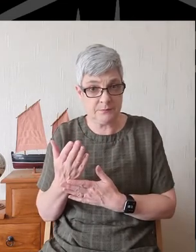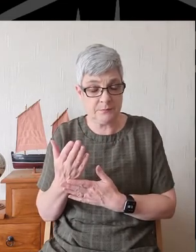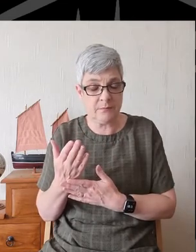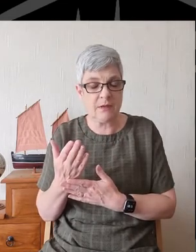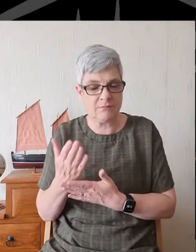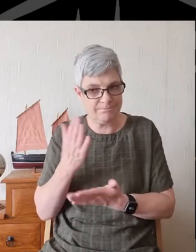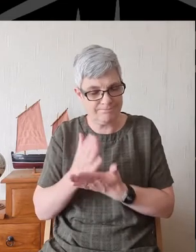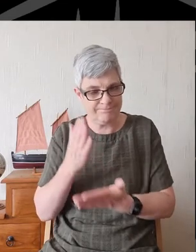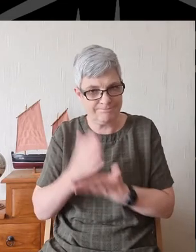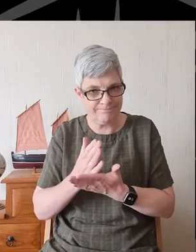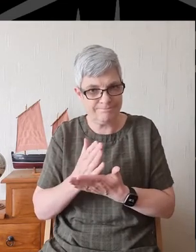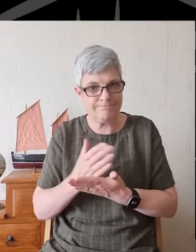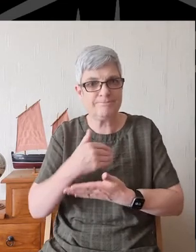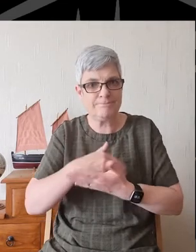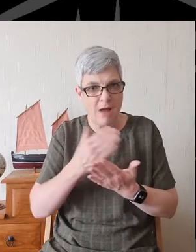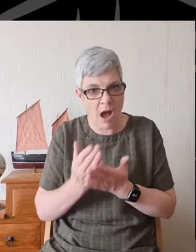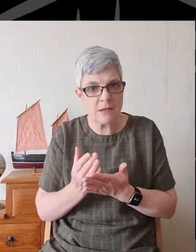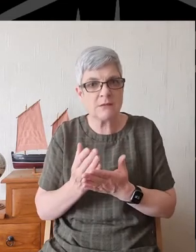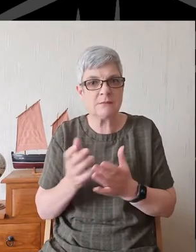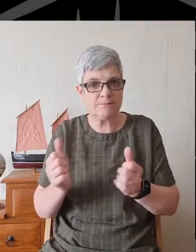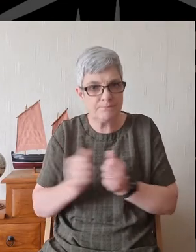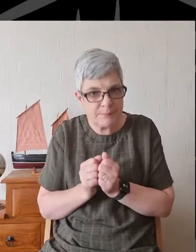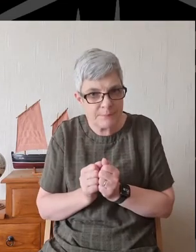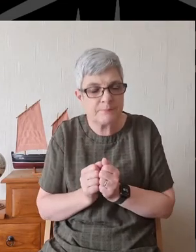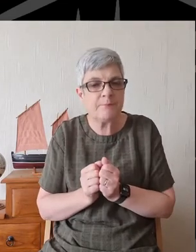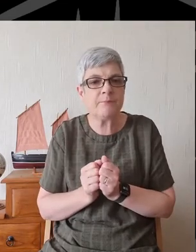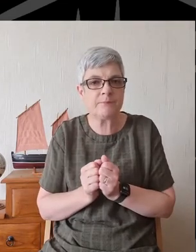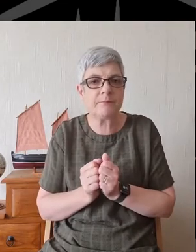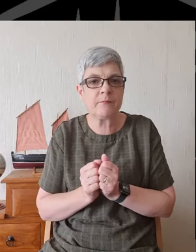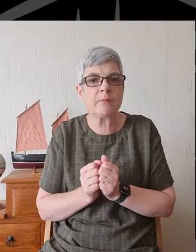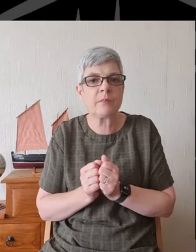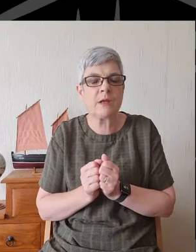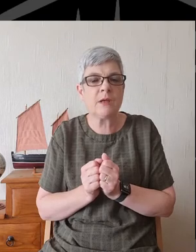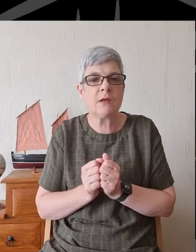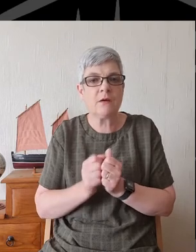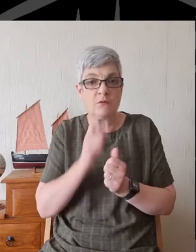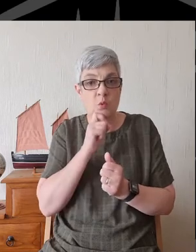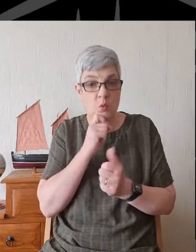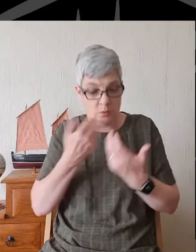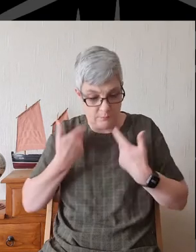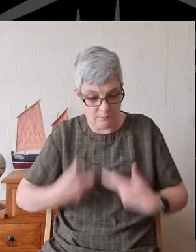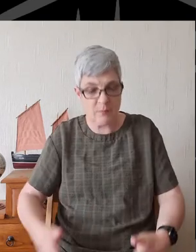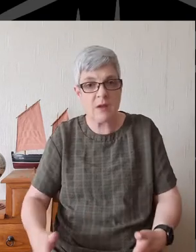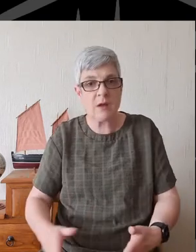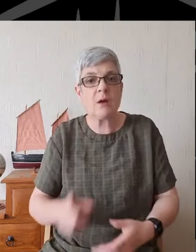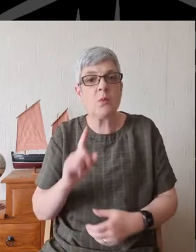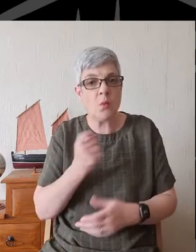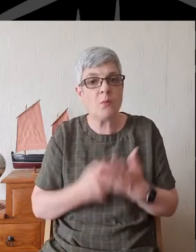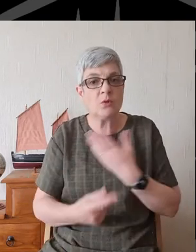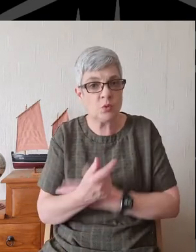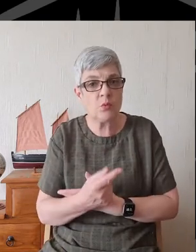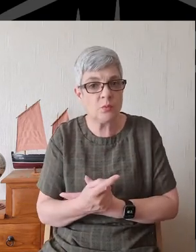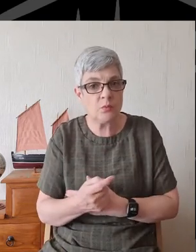very much part and parcel of who we are and what we're about.